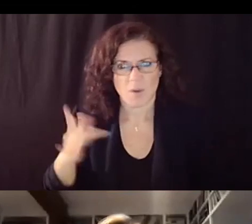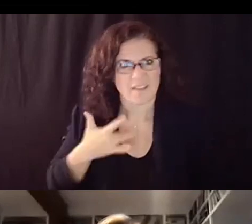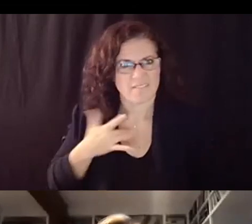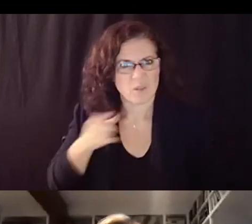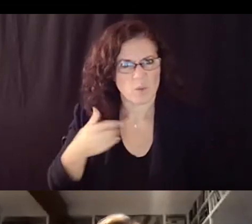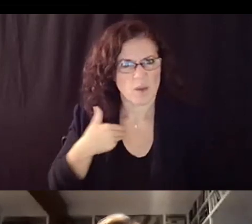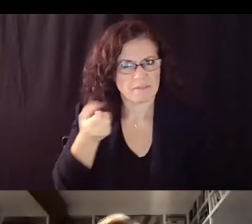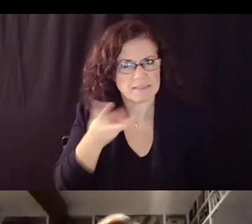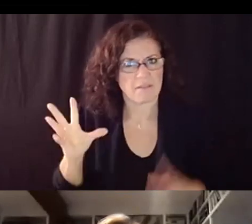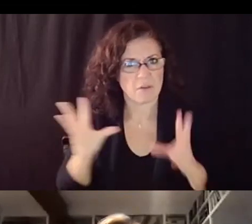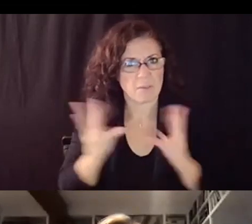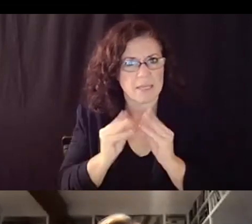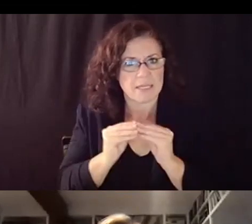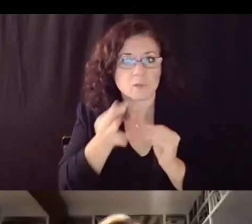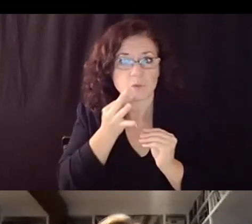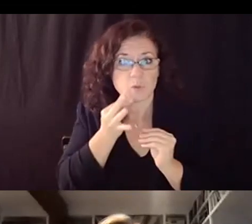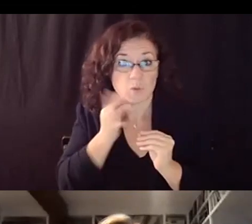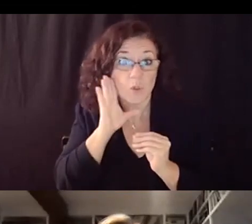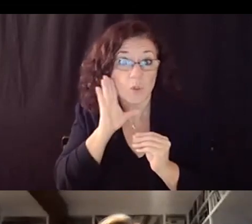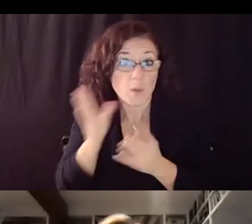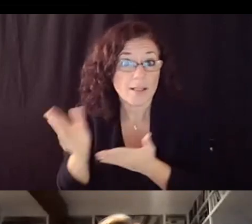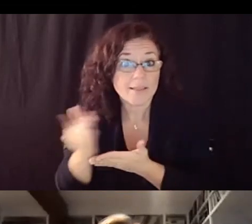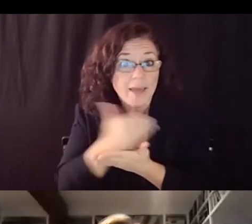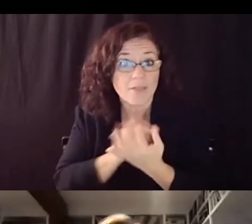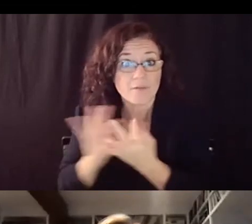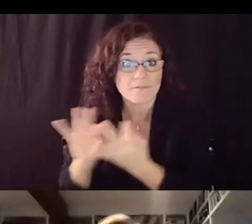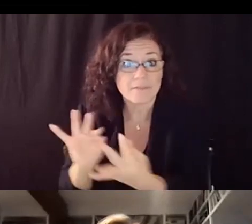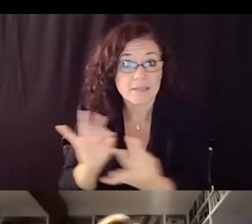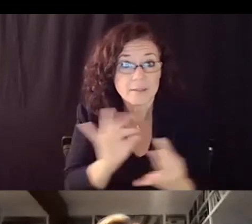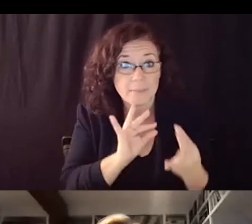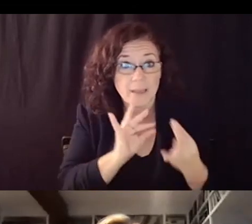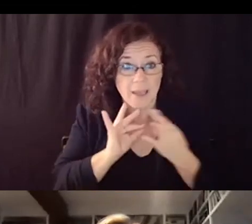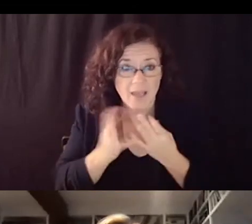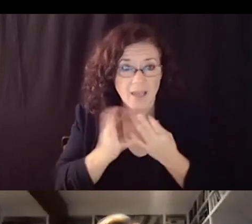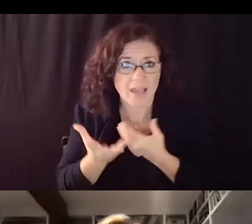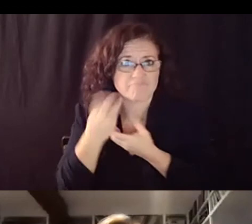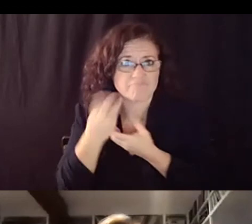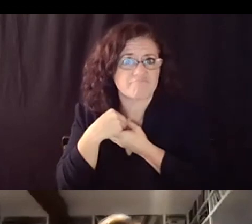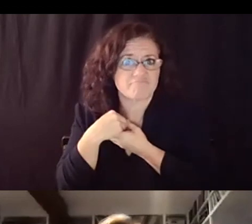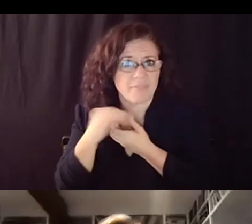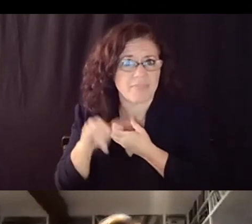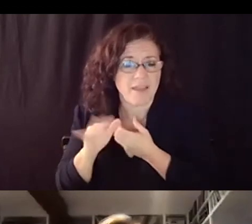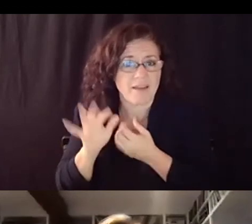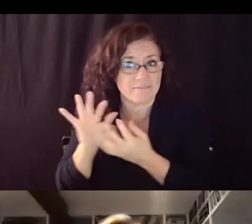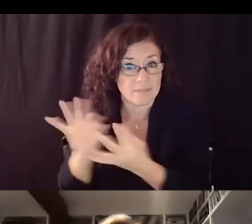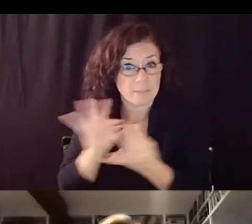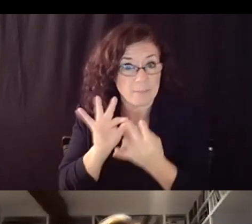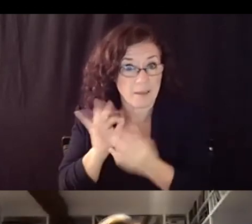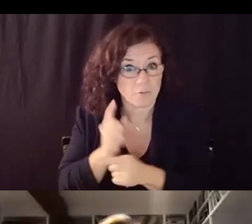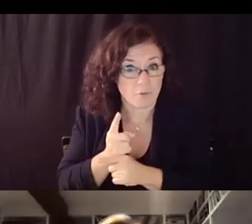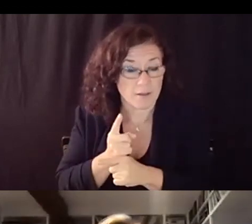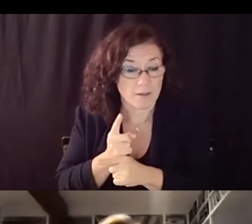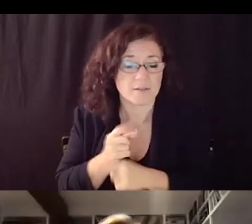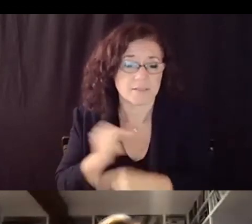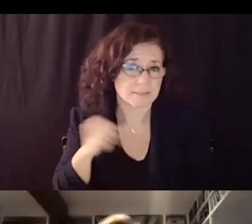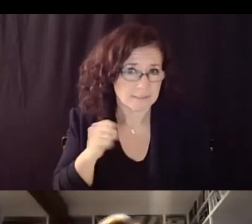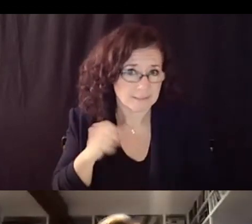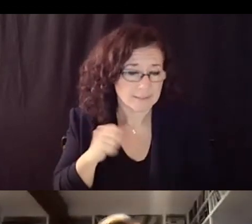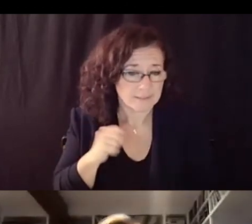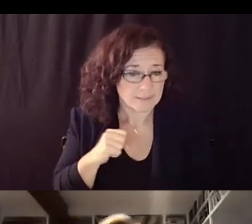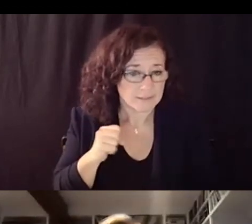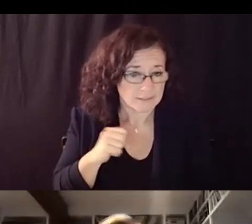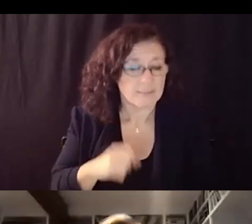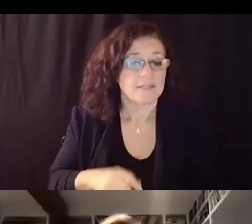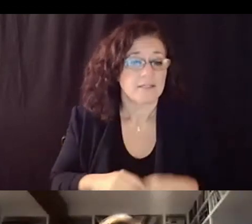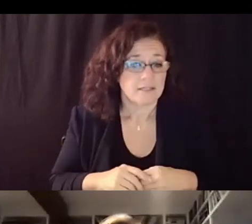and you will get feedback and consider that feedback very seriously as we go forward i also want to remind all of us that